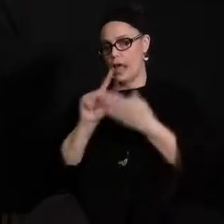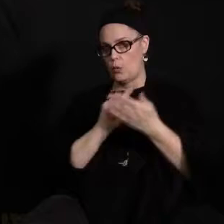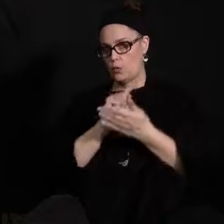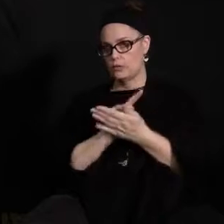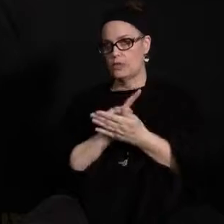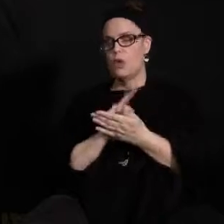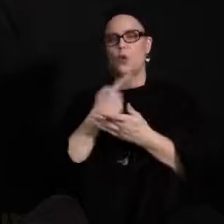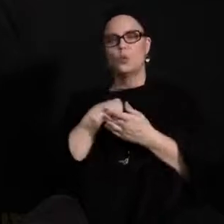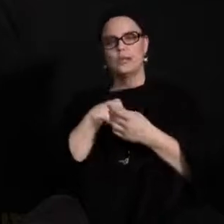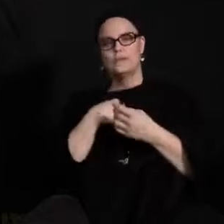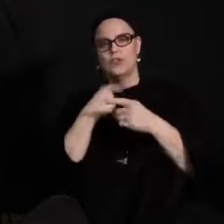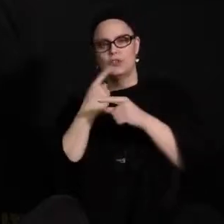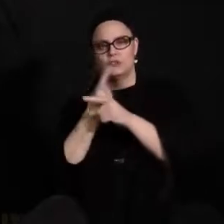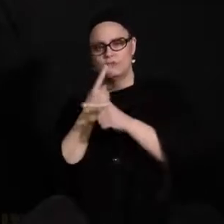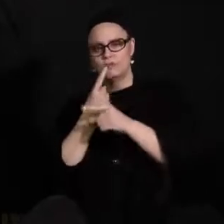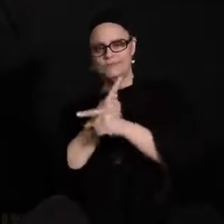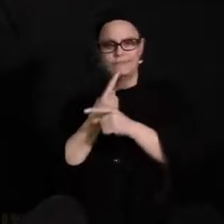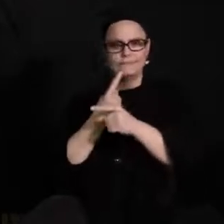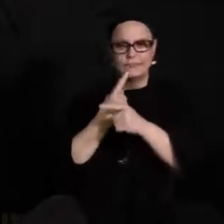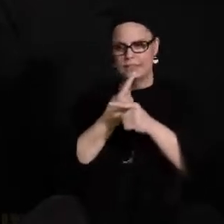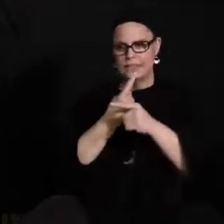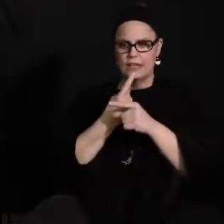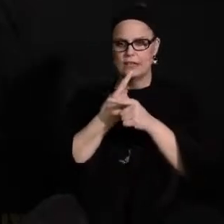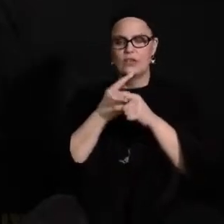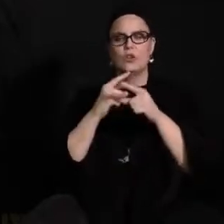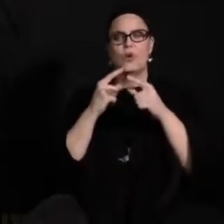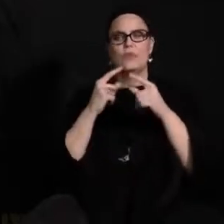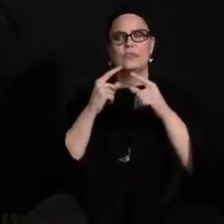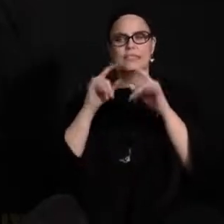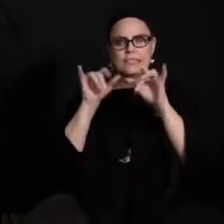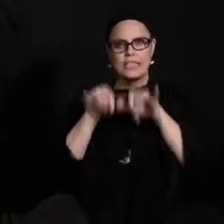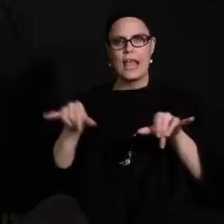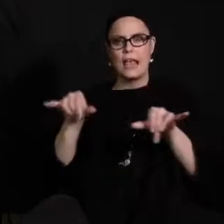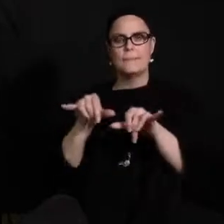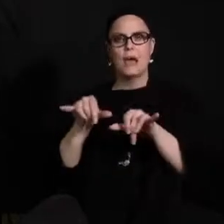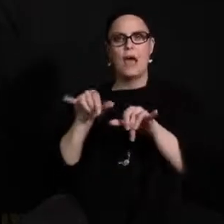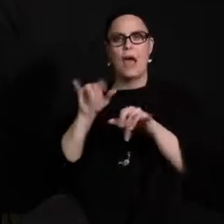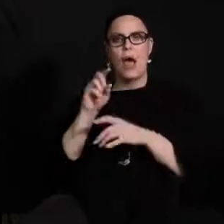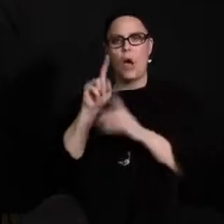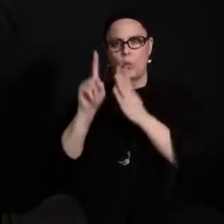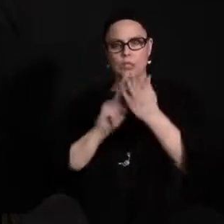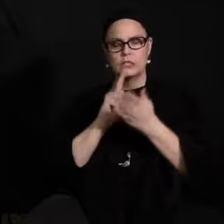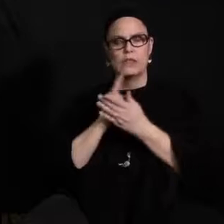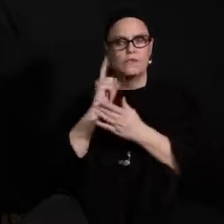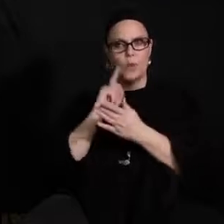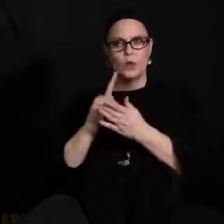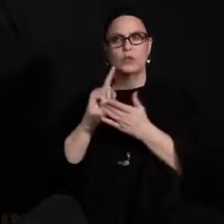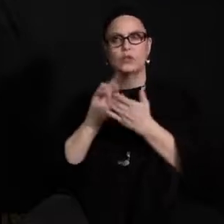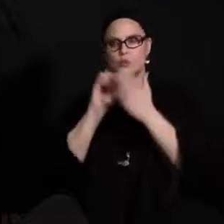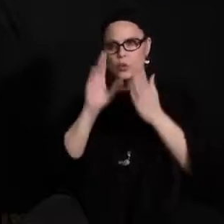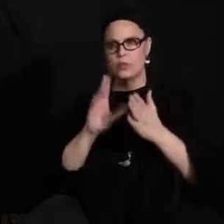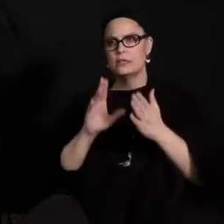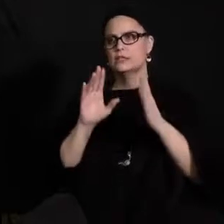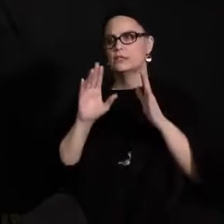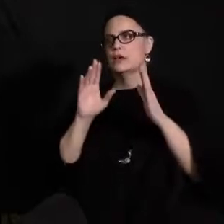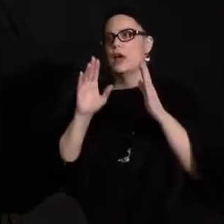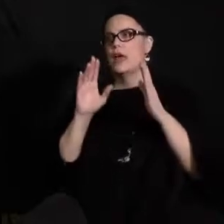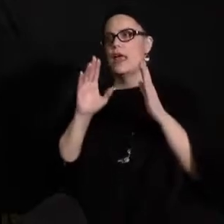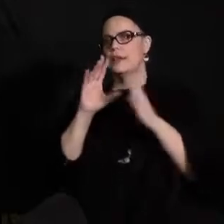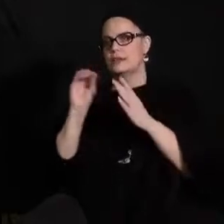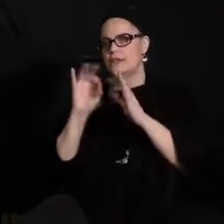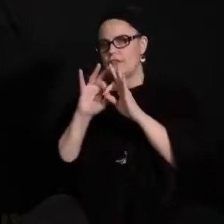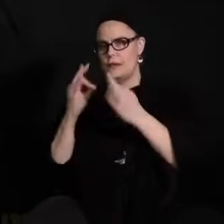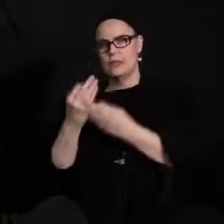where everybody would have the same office hours so it would be consistent for students and families to recognize that's when they should be connecting.